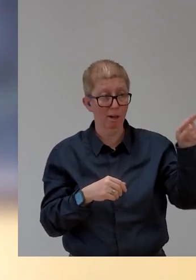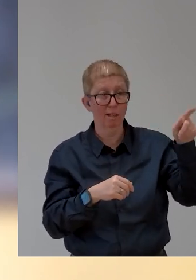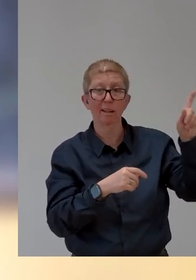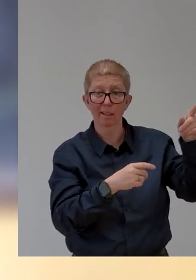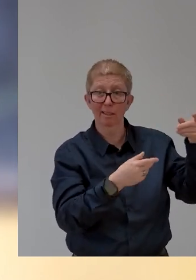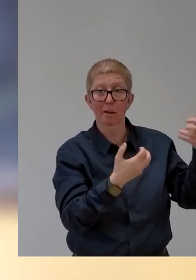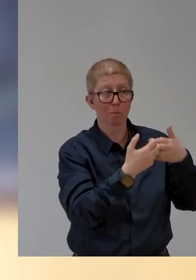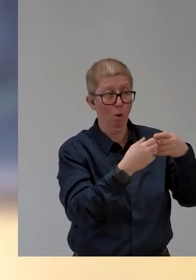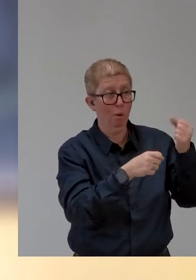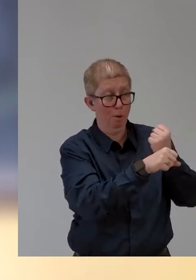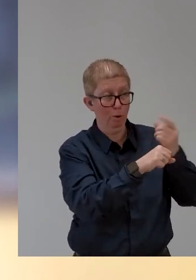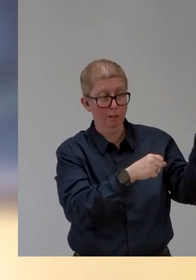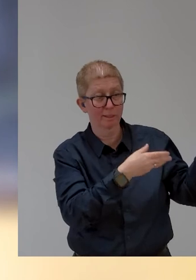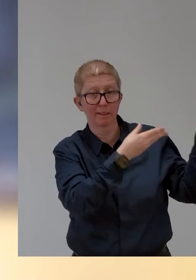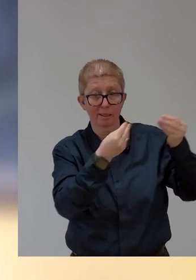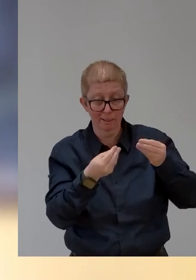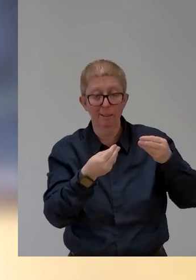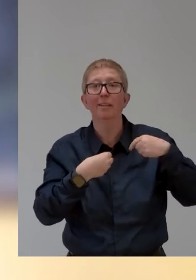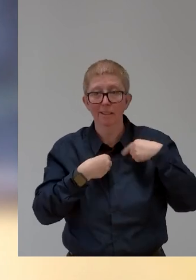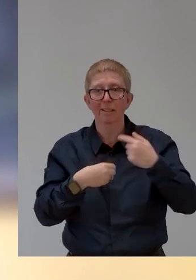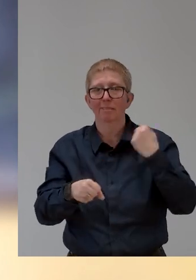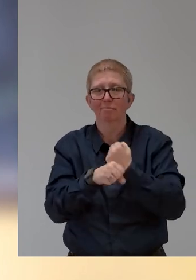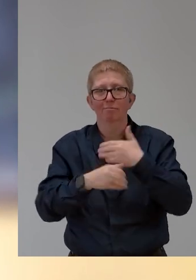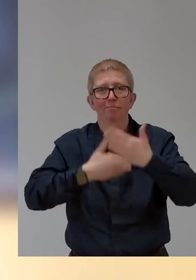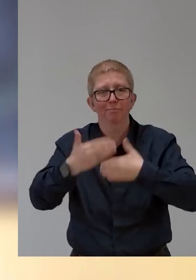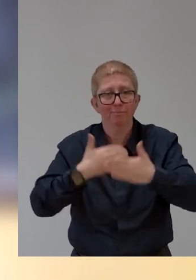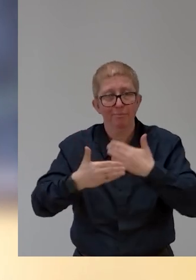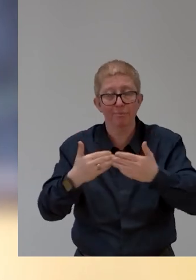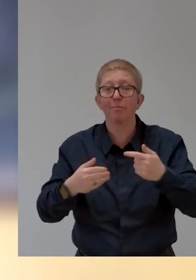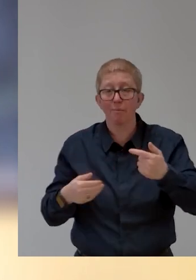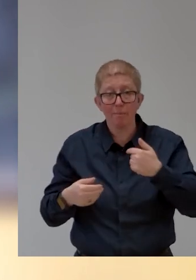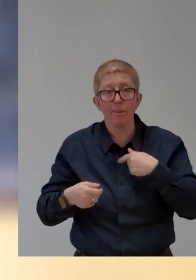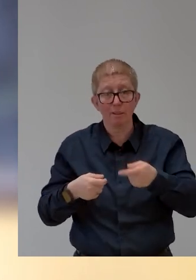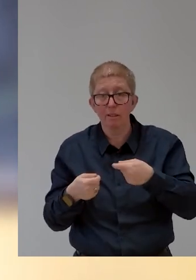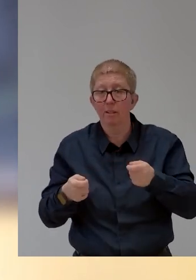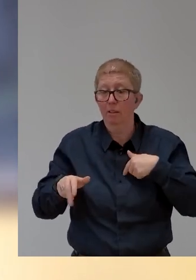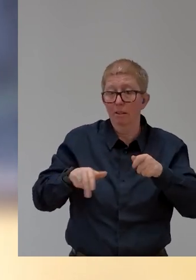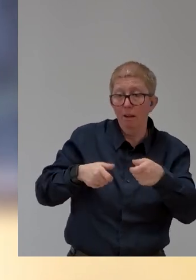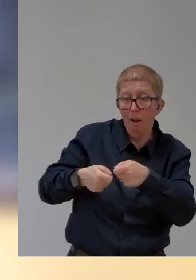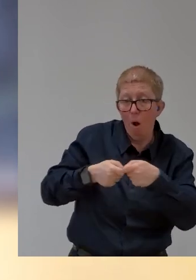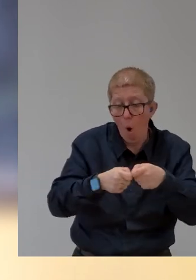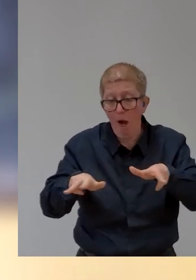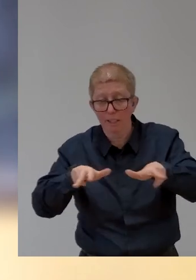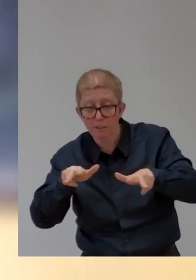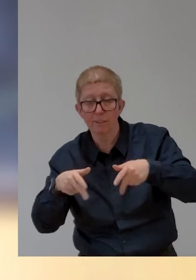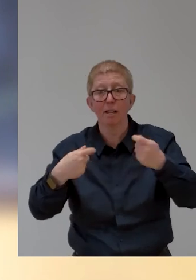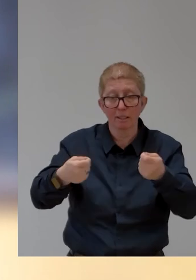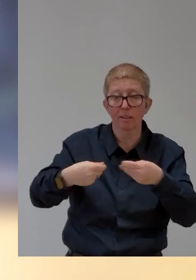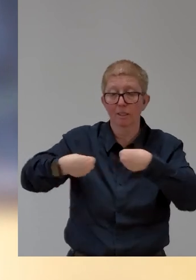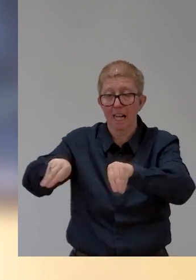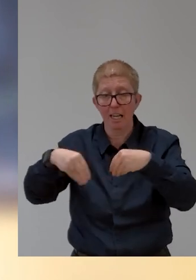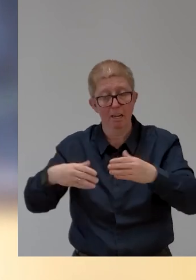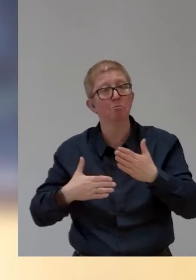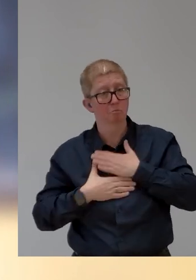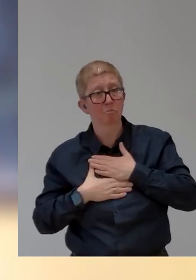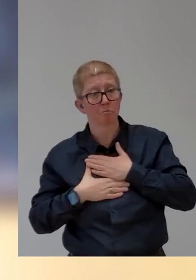amputees in India. That is another, that's not the Jaipur limb, but that is the Otto Bock limb provided in India, made in India under the